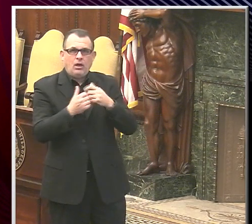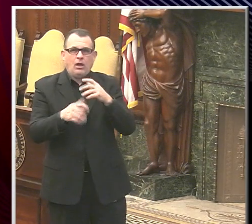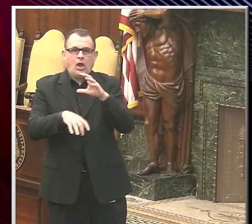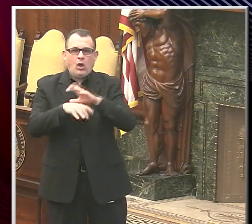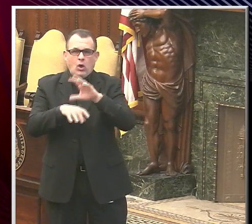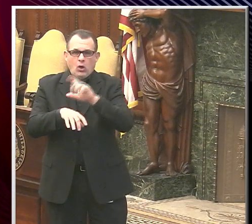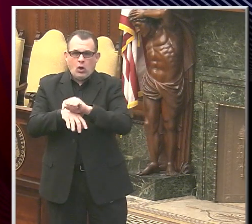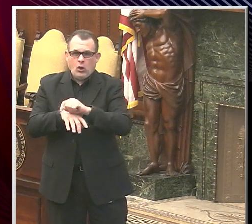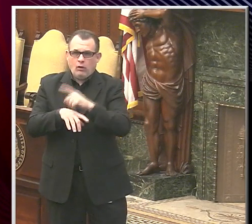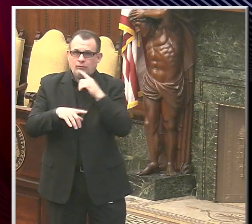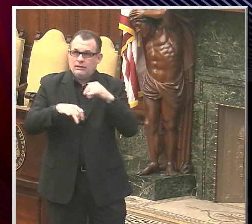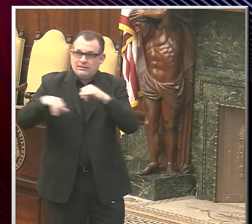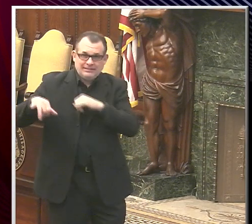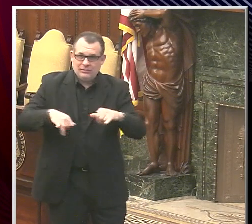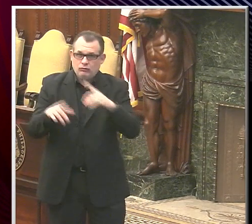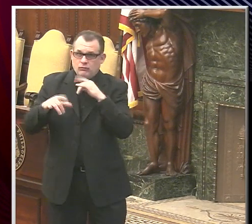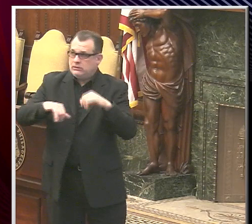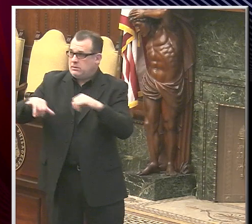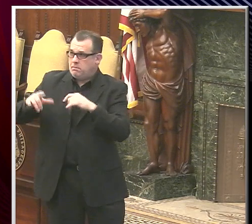rather than some rather than some.